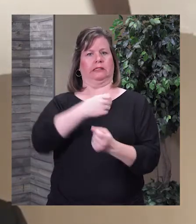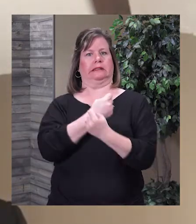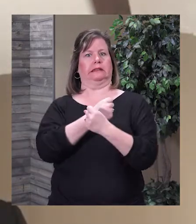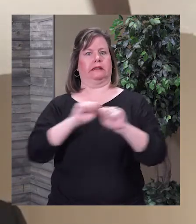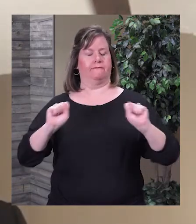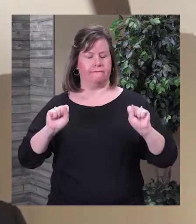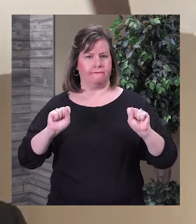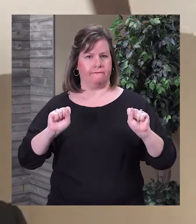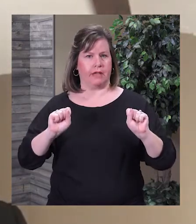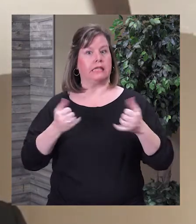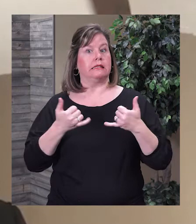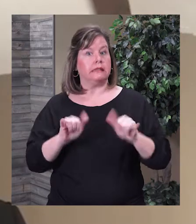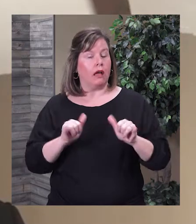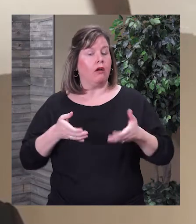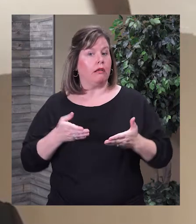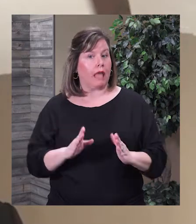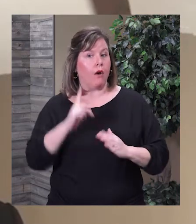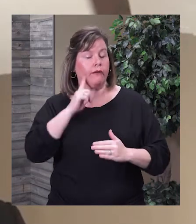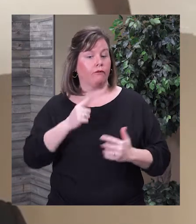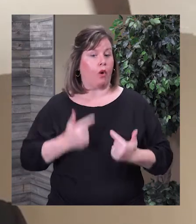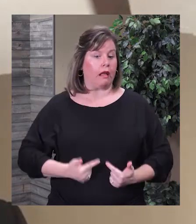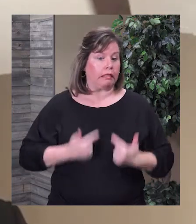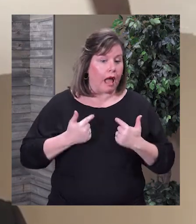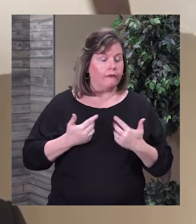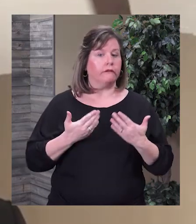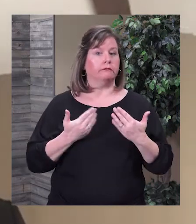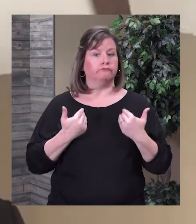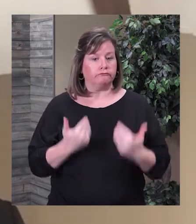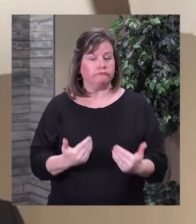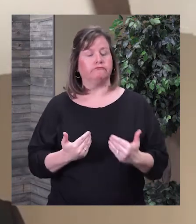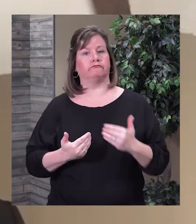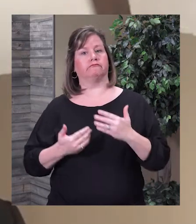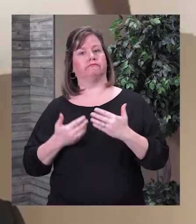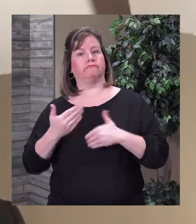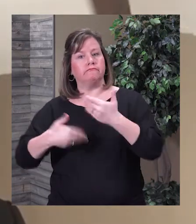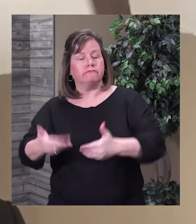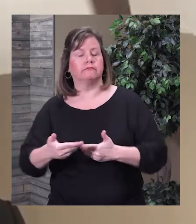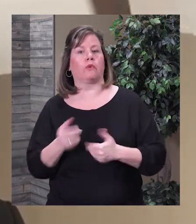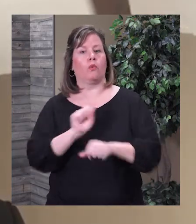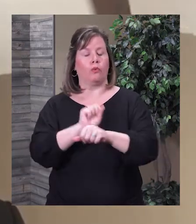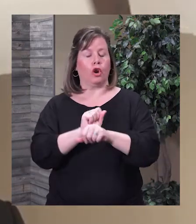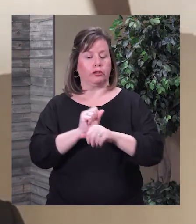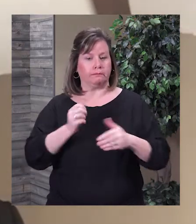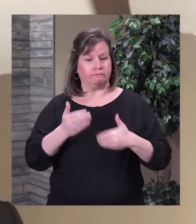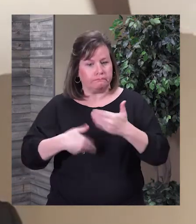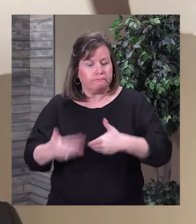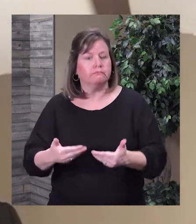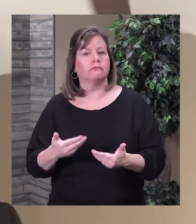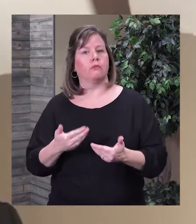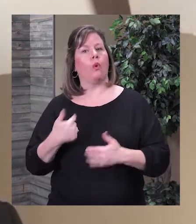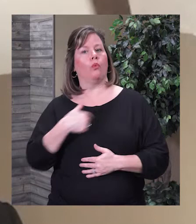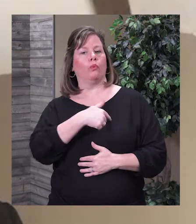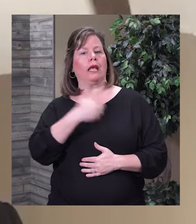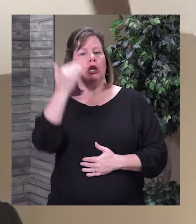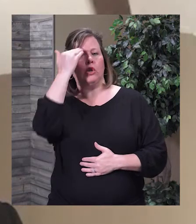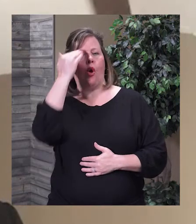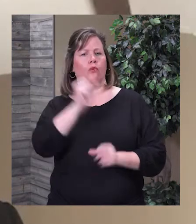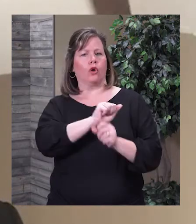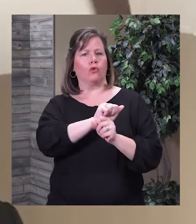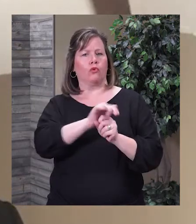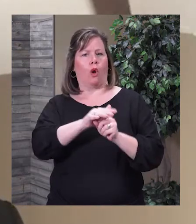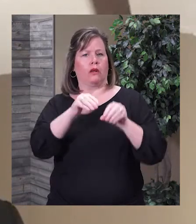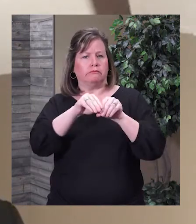allowing for for life and work to continue. We've got to do both. We know this. We know that coronavirus is going to be with us for a long time.